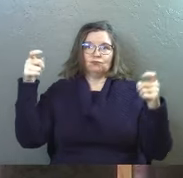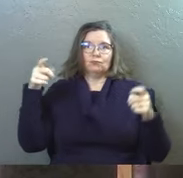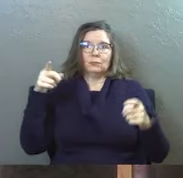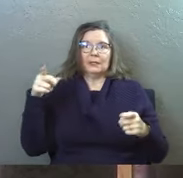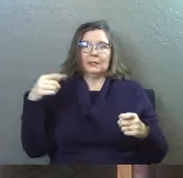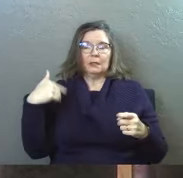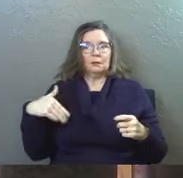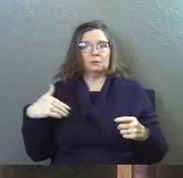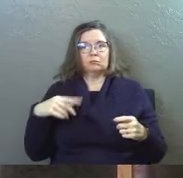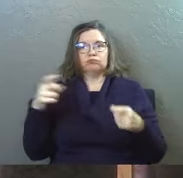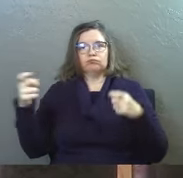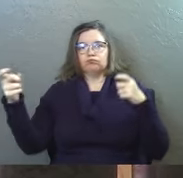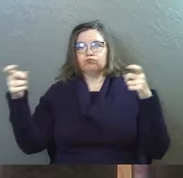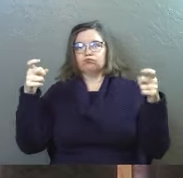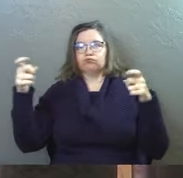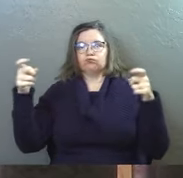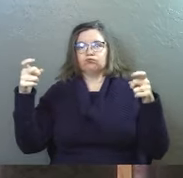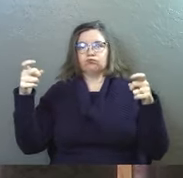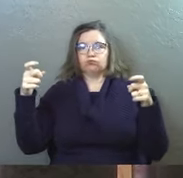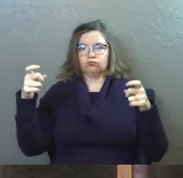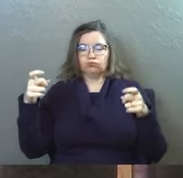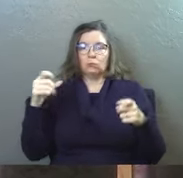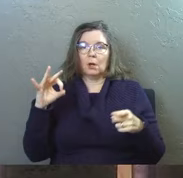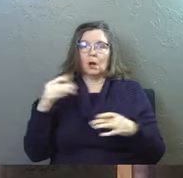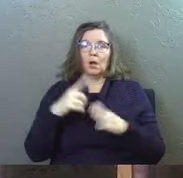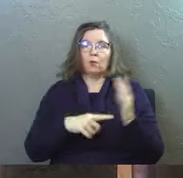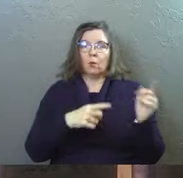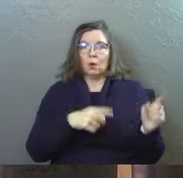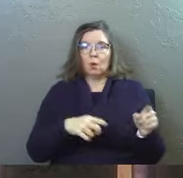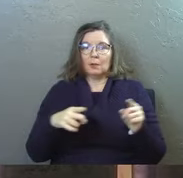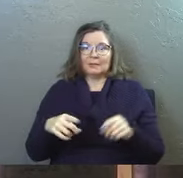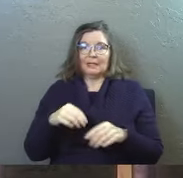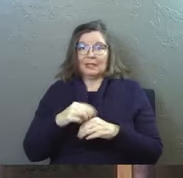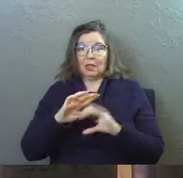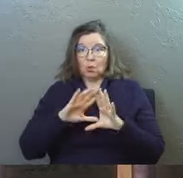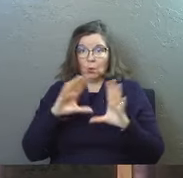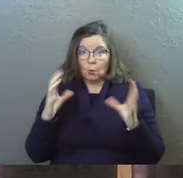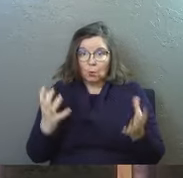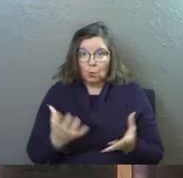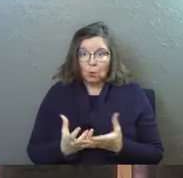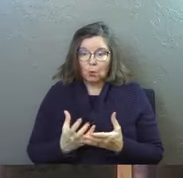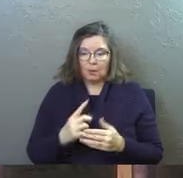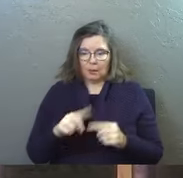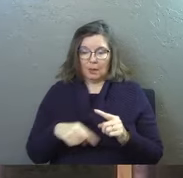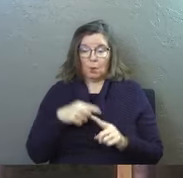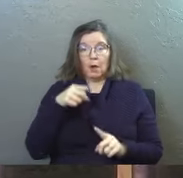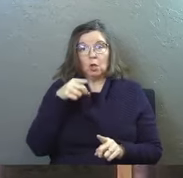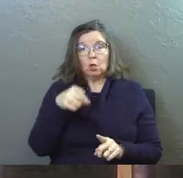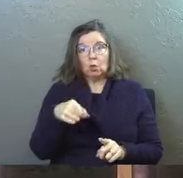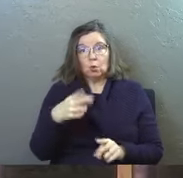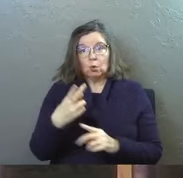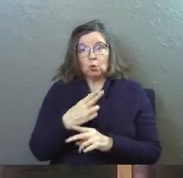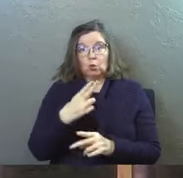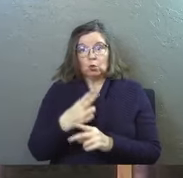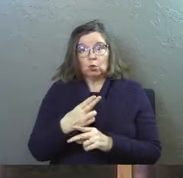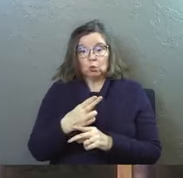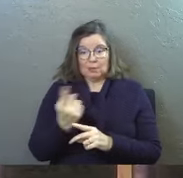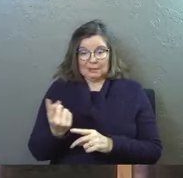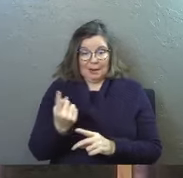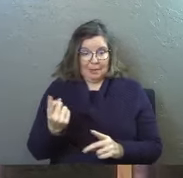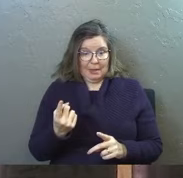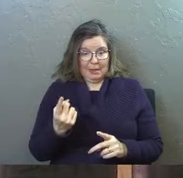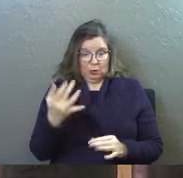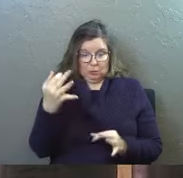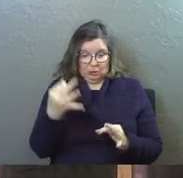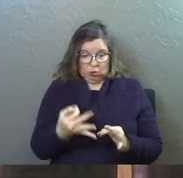is just this in control of what goes on in the world that when you use an instrument